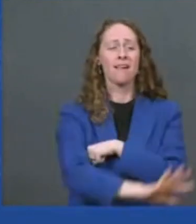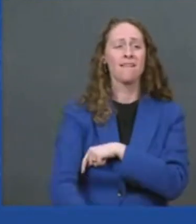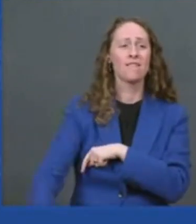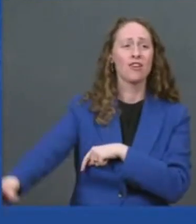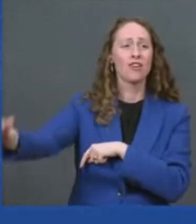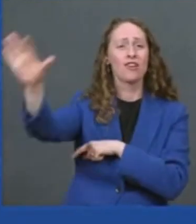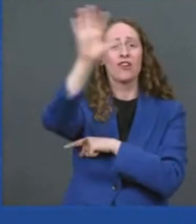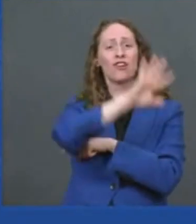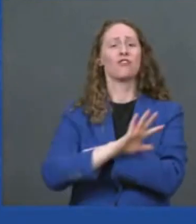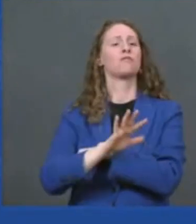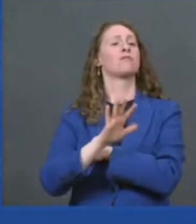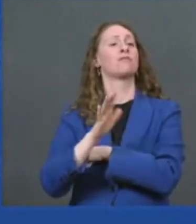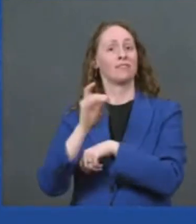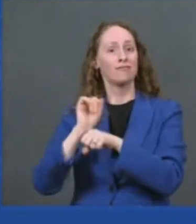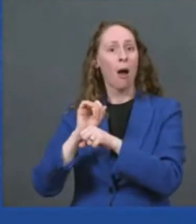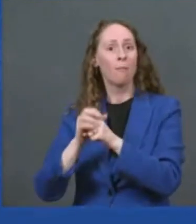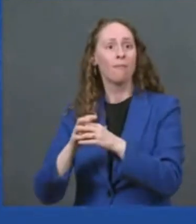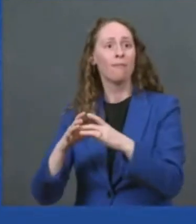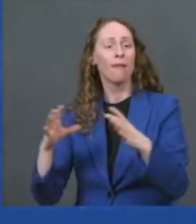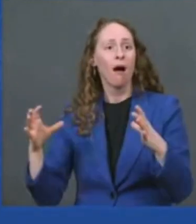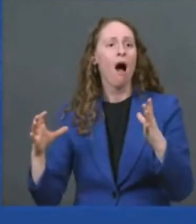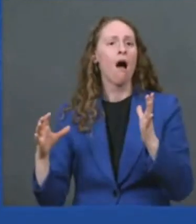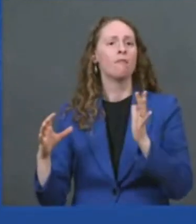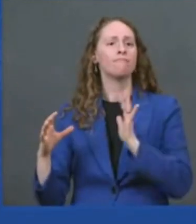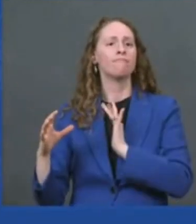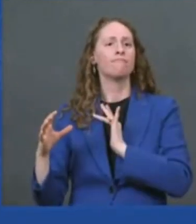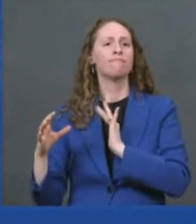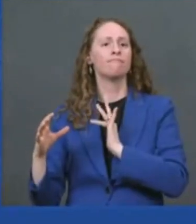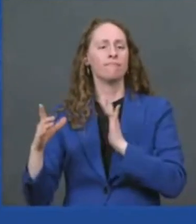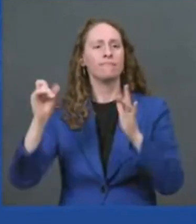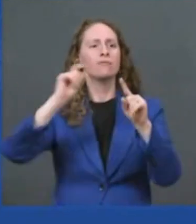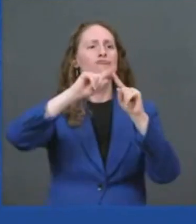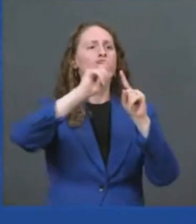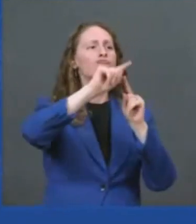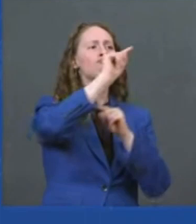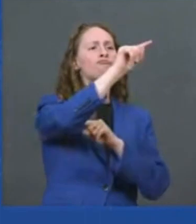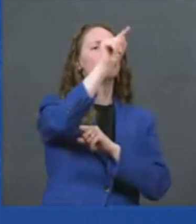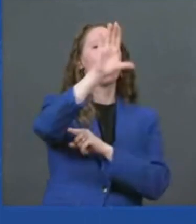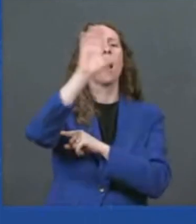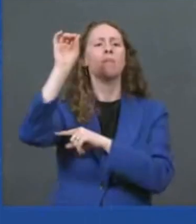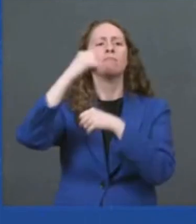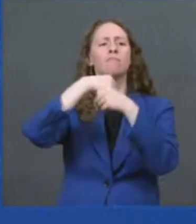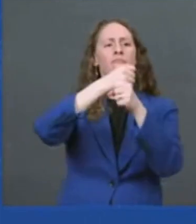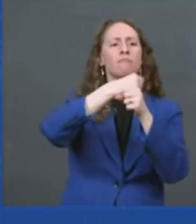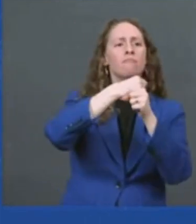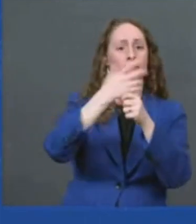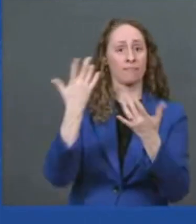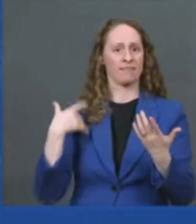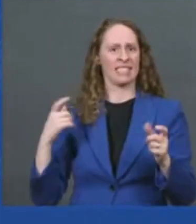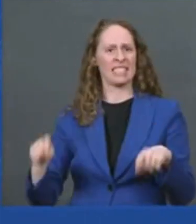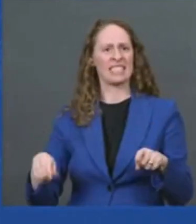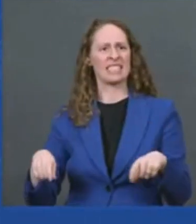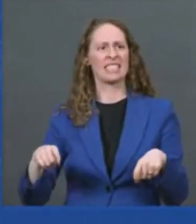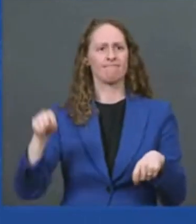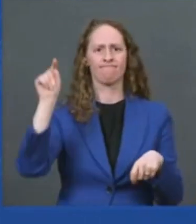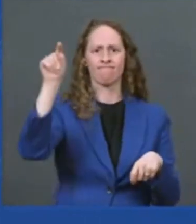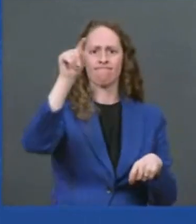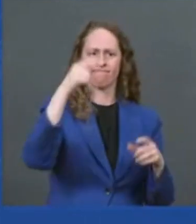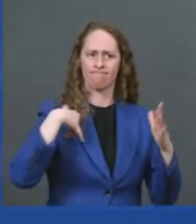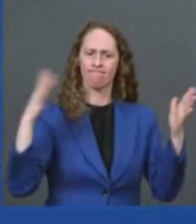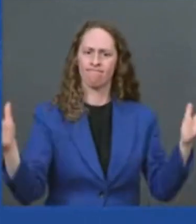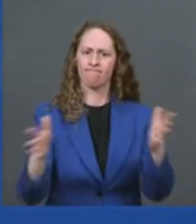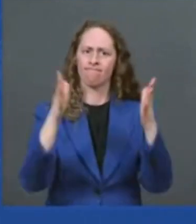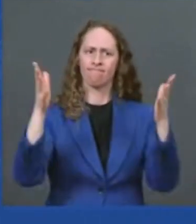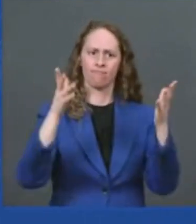construction sites all over the country in the years to come and it's going to help ensure that the american america leads the world on electric